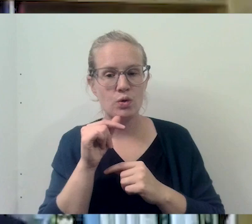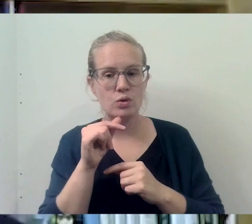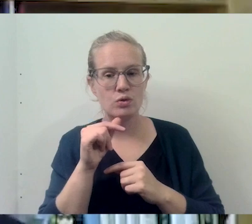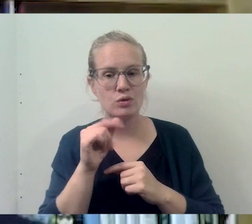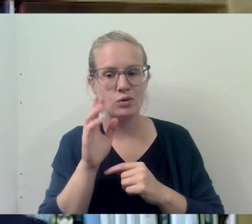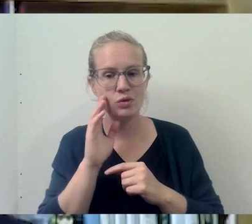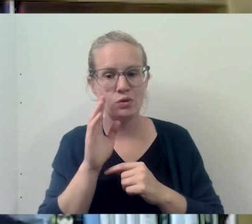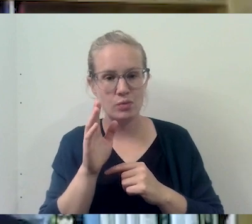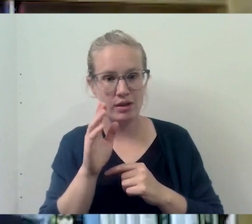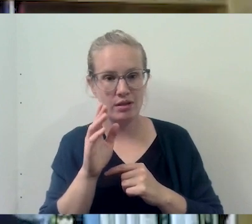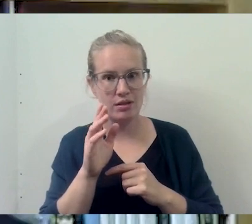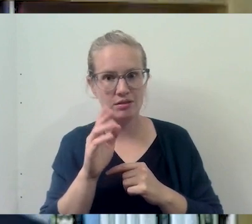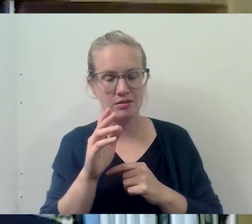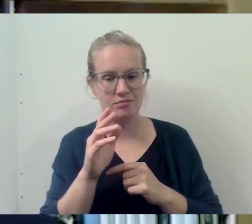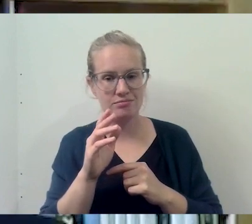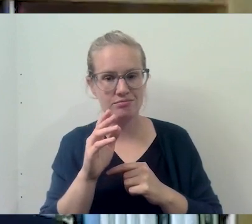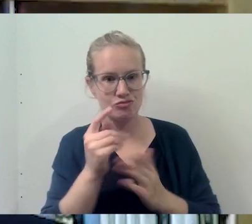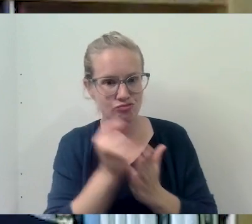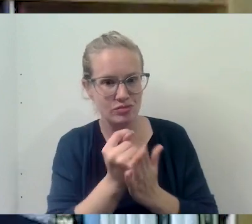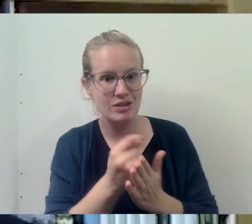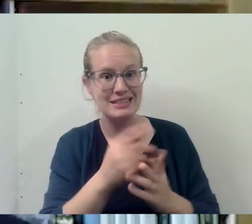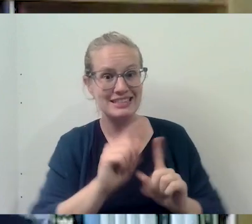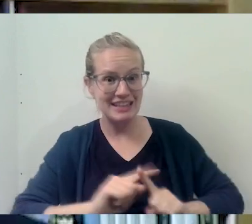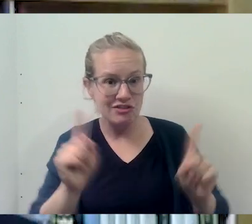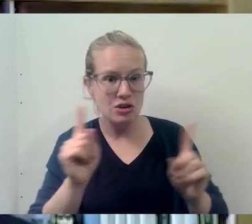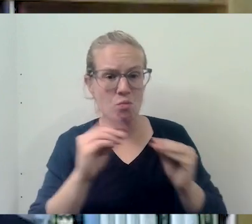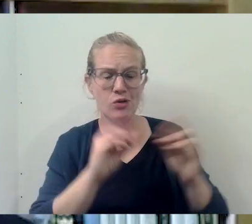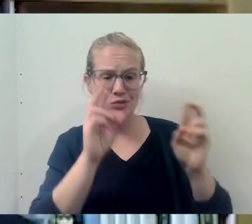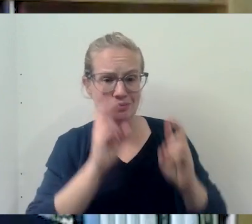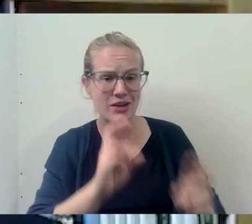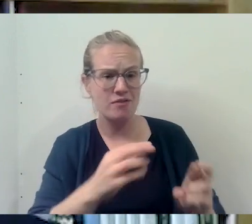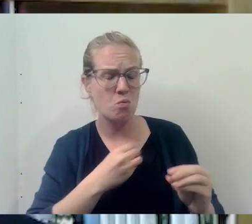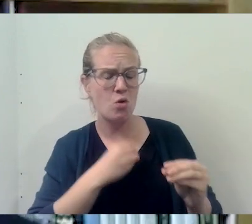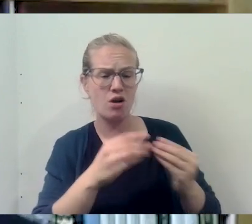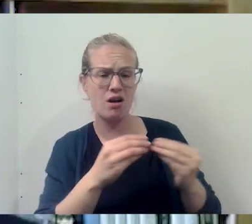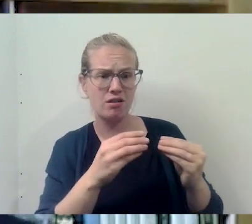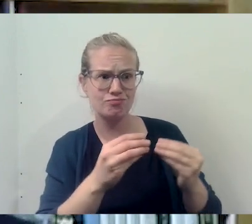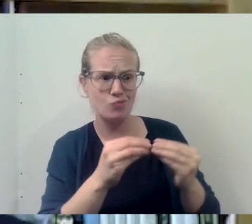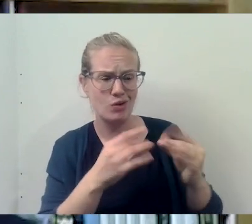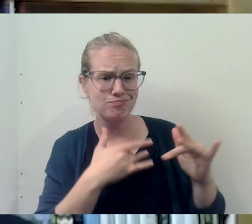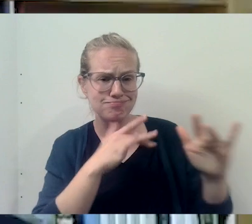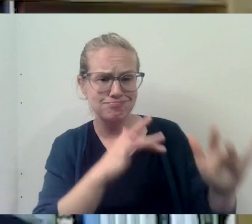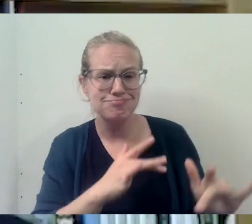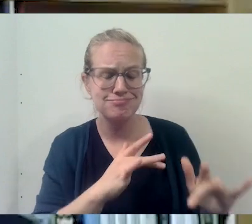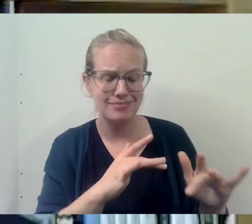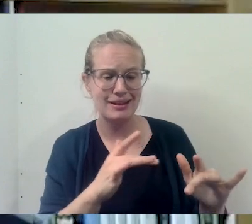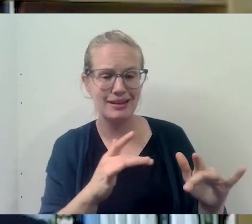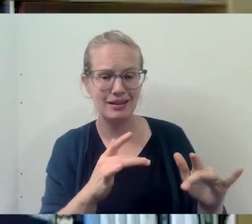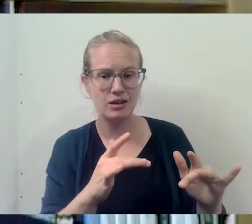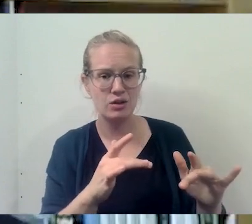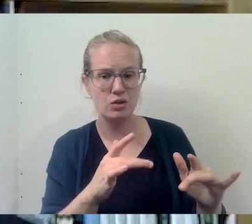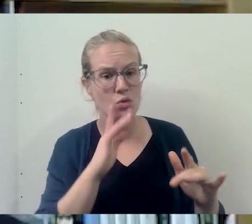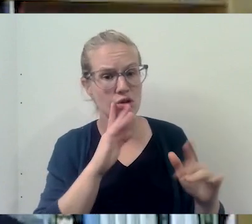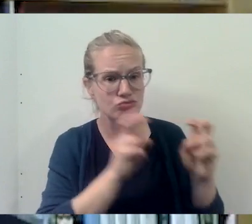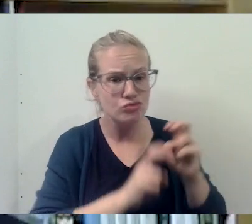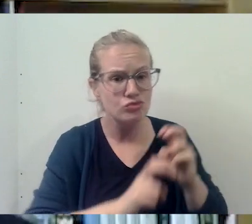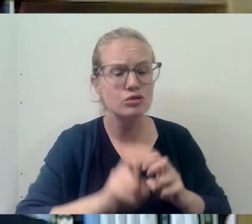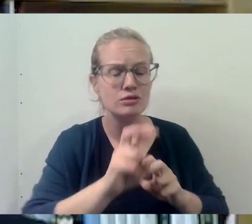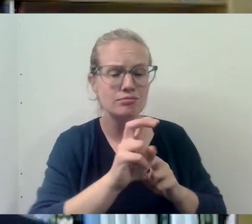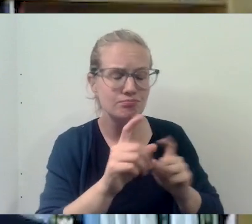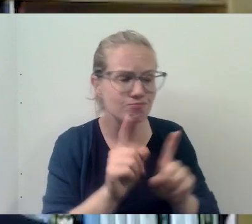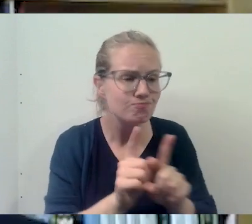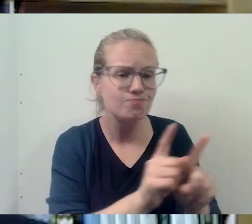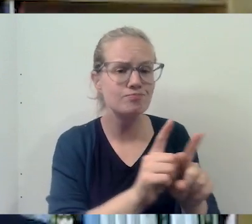would treat them very, very differently, much more respectfully, much more compassionately, uh, and will, um, journey with them in